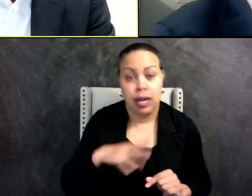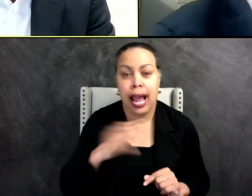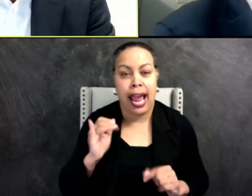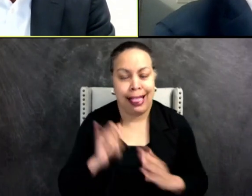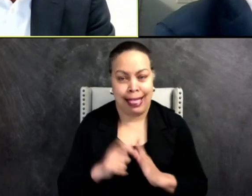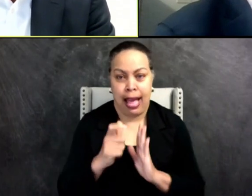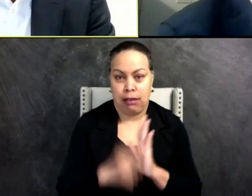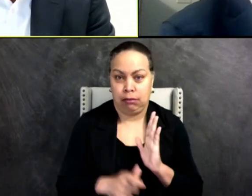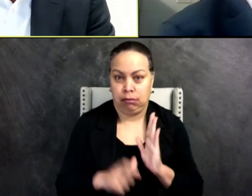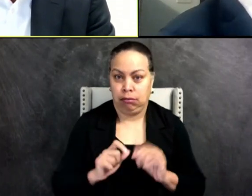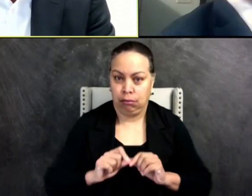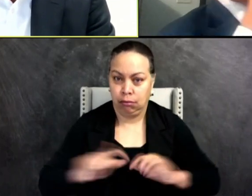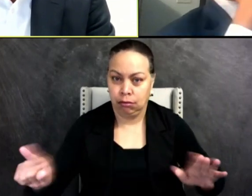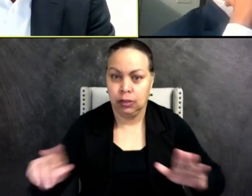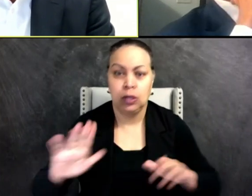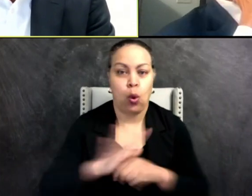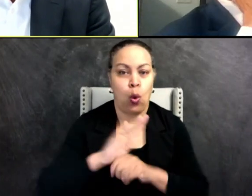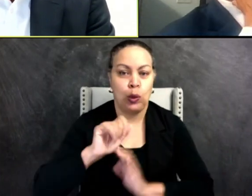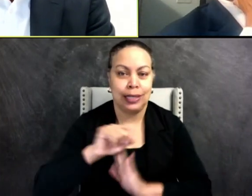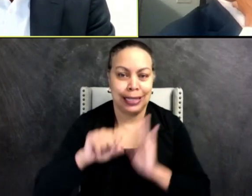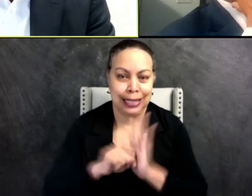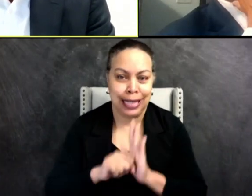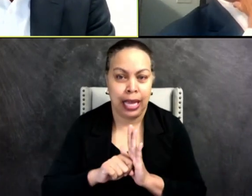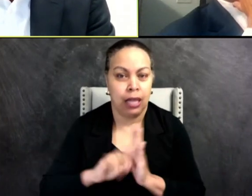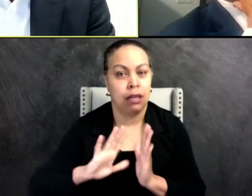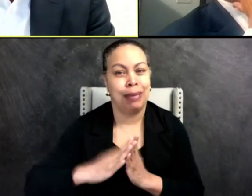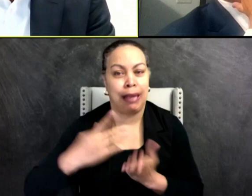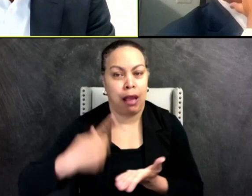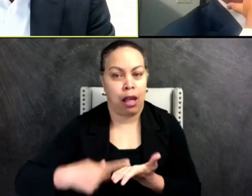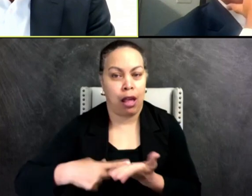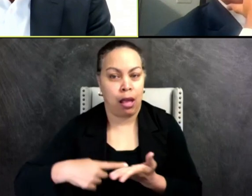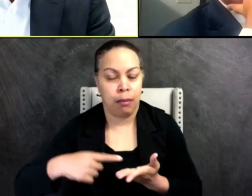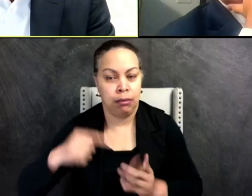statewide and became a talking point across the state. And